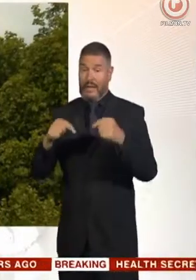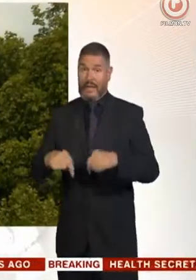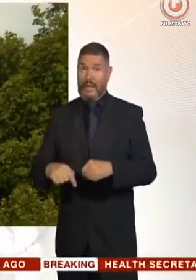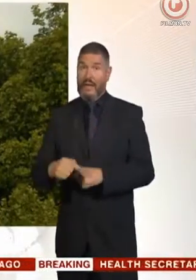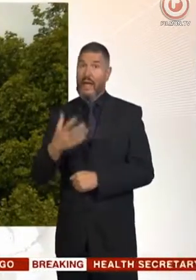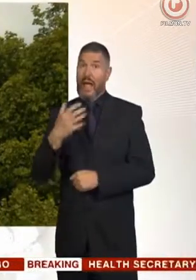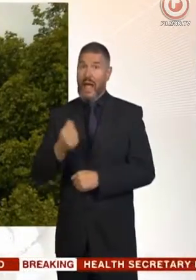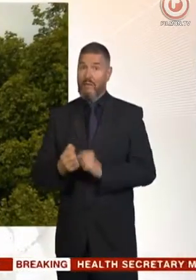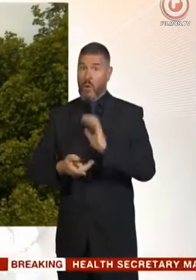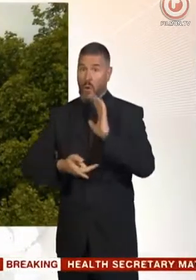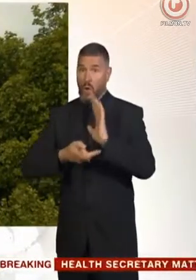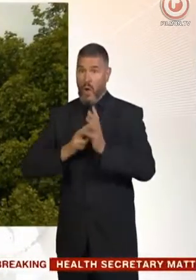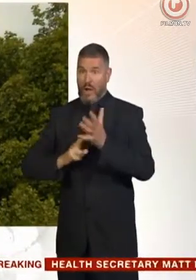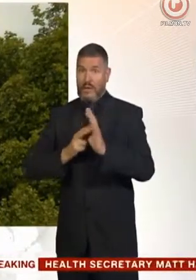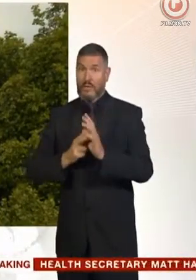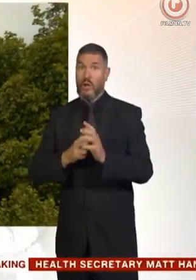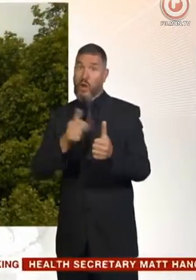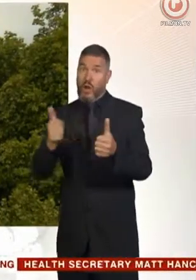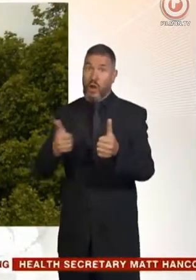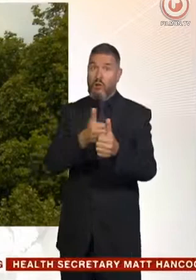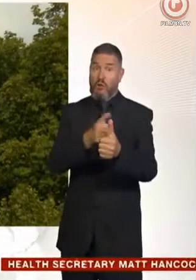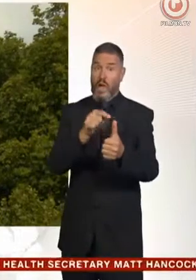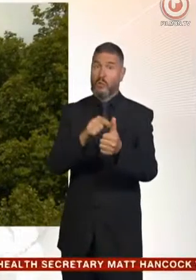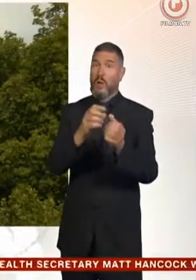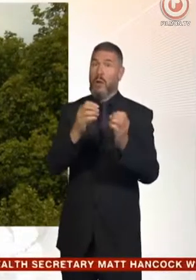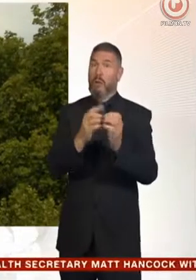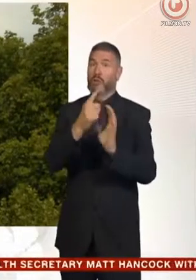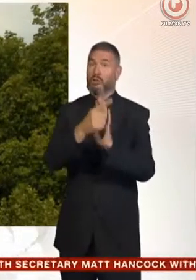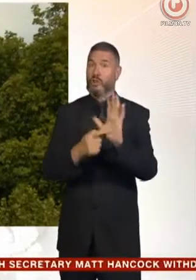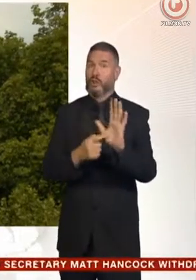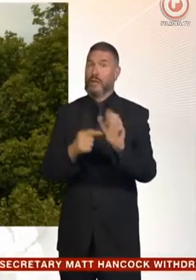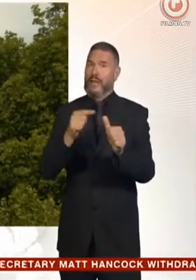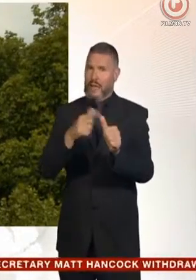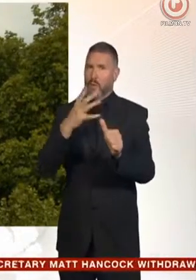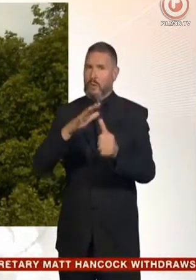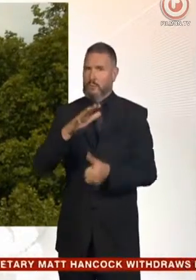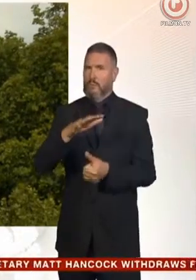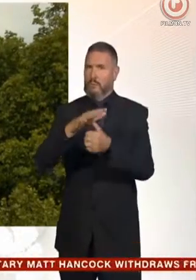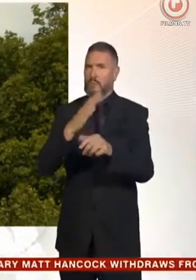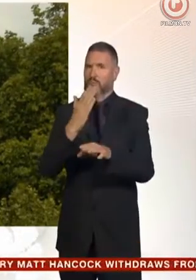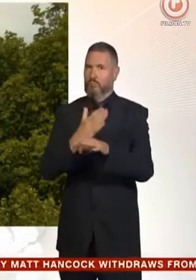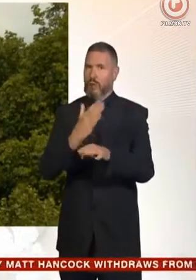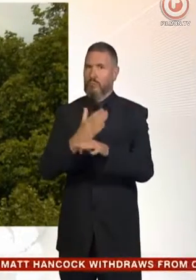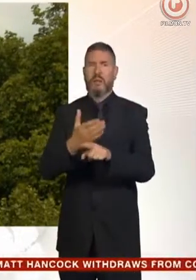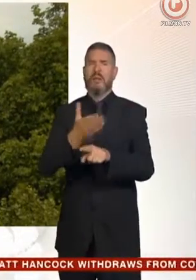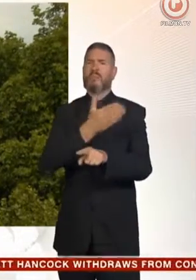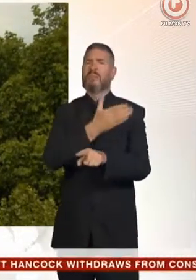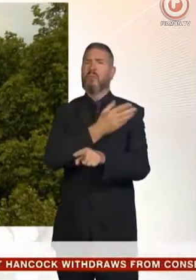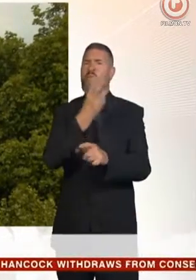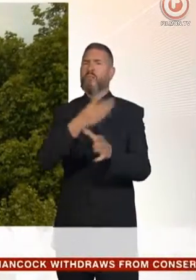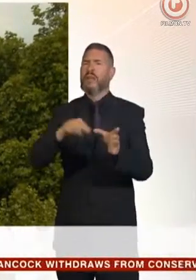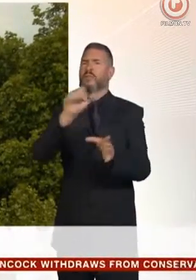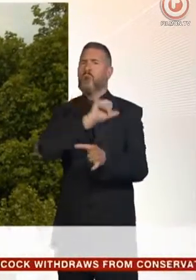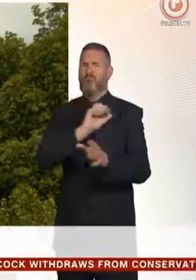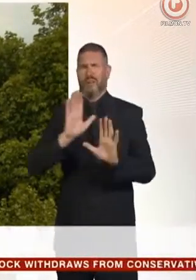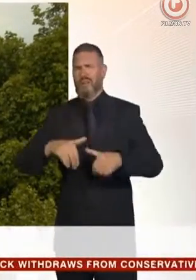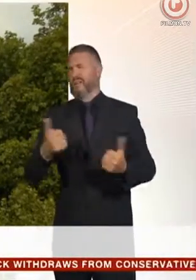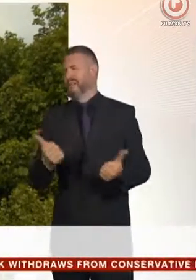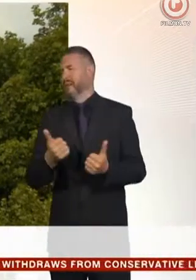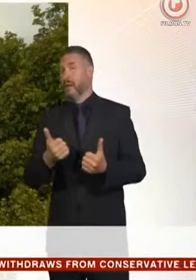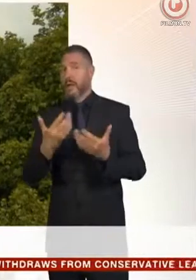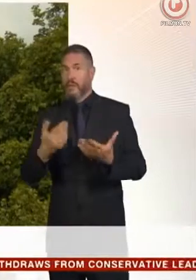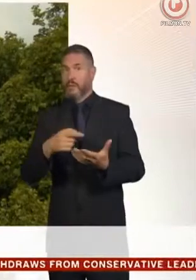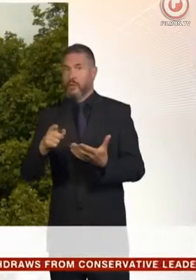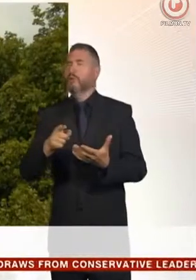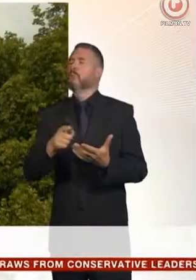an organisation around Boris Johnson's pitch for the top job this time that wasn't there three years ago. But there's also a